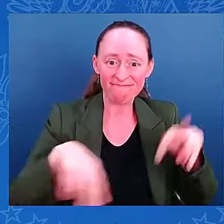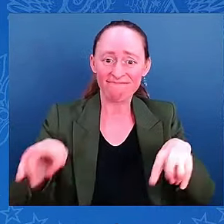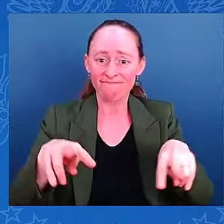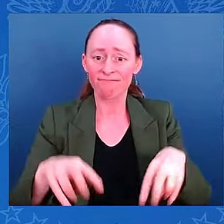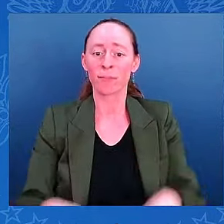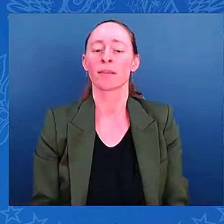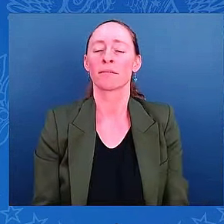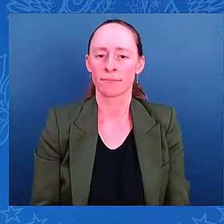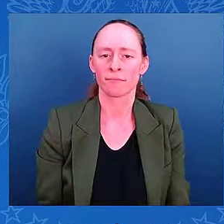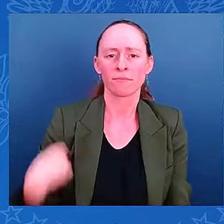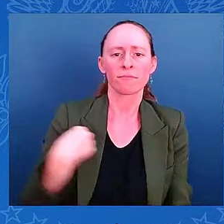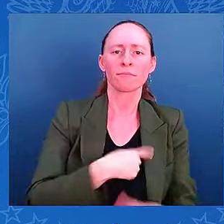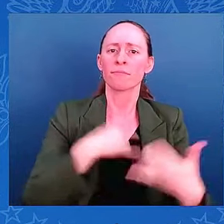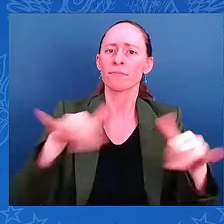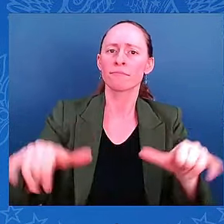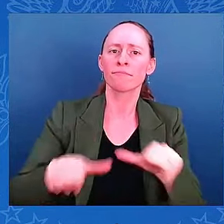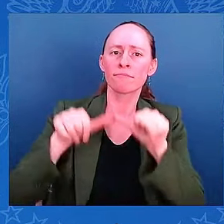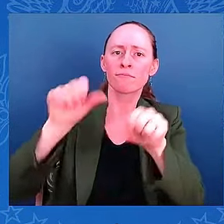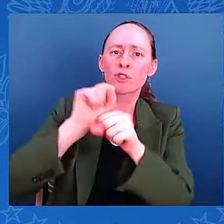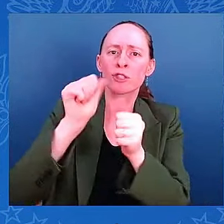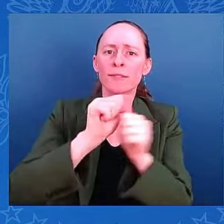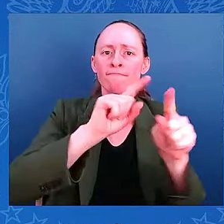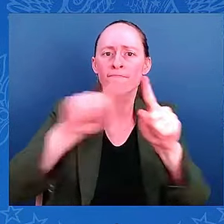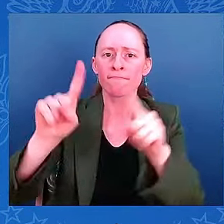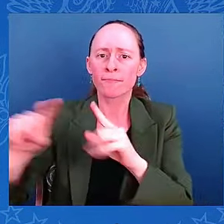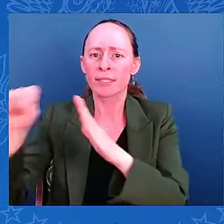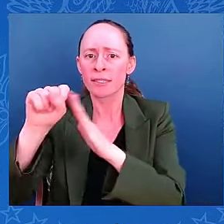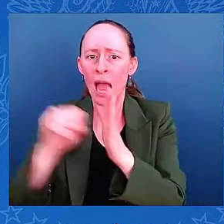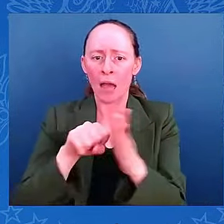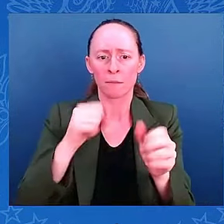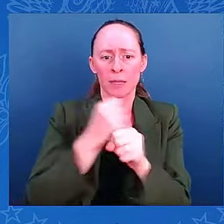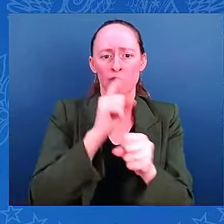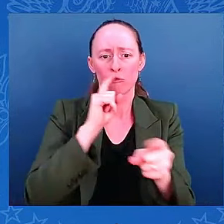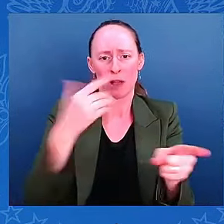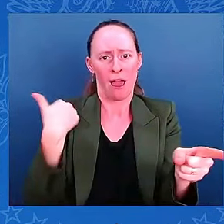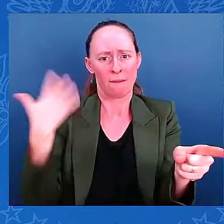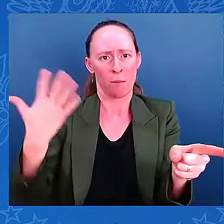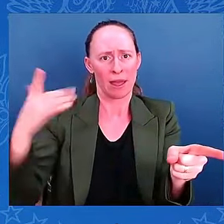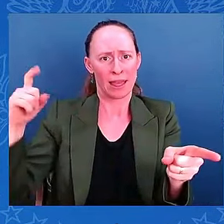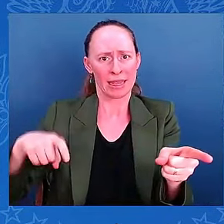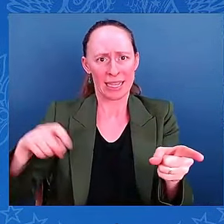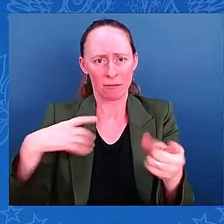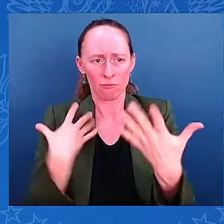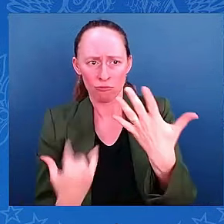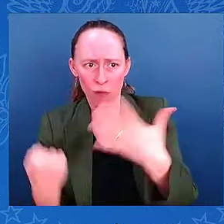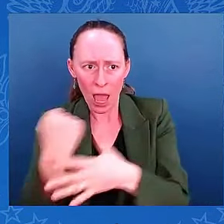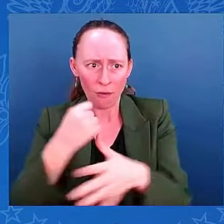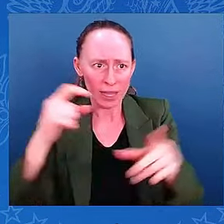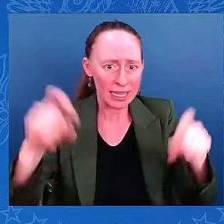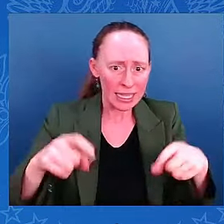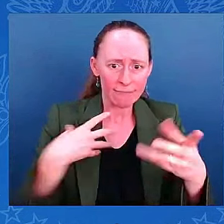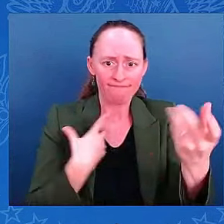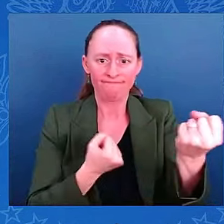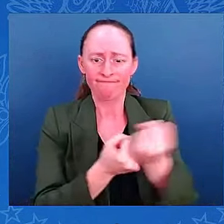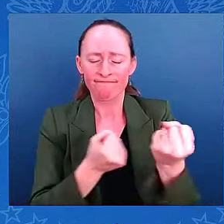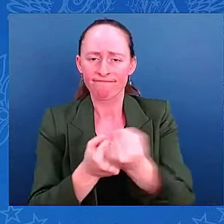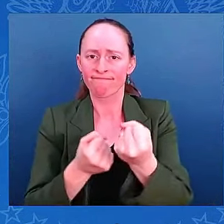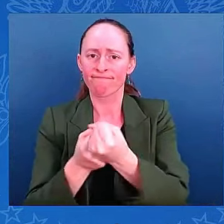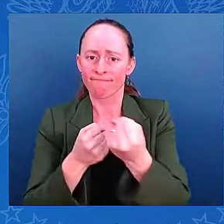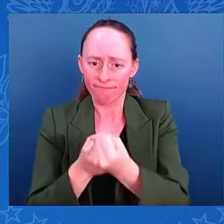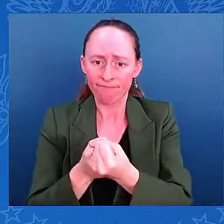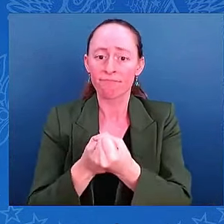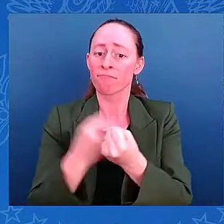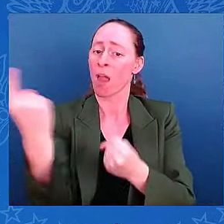everything that they need to support their priorities. As you have always directed me to do, I am leaning